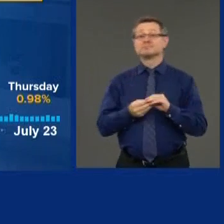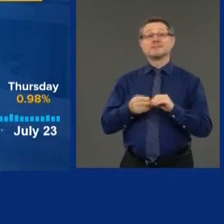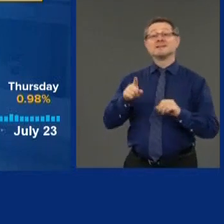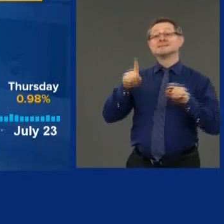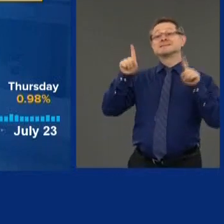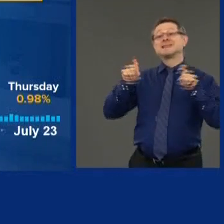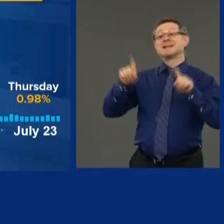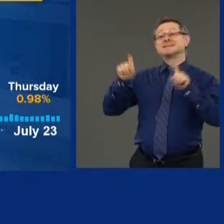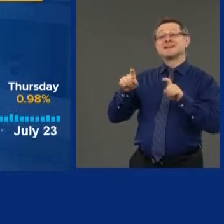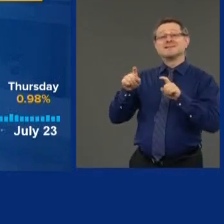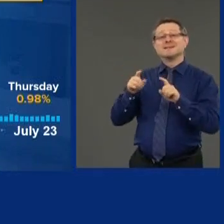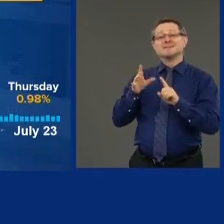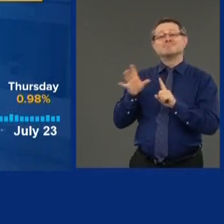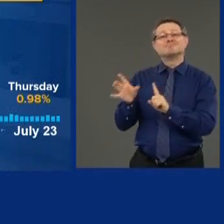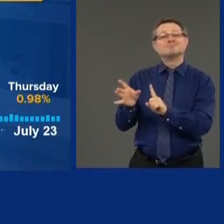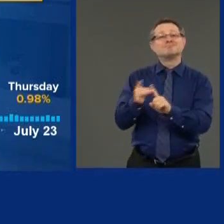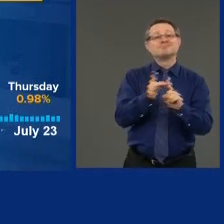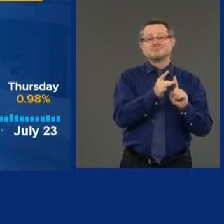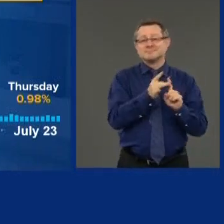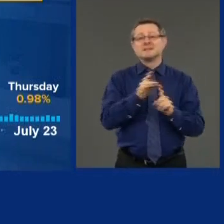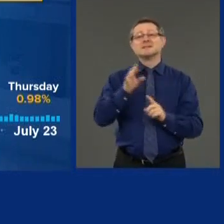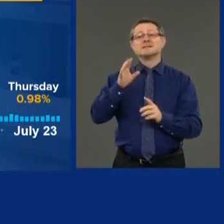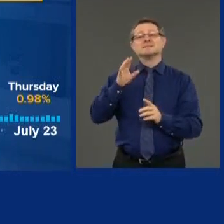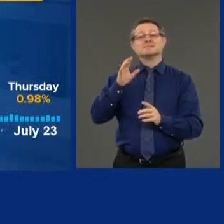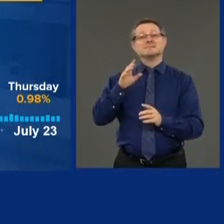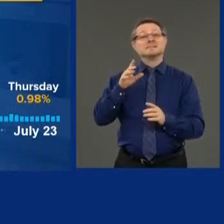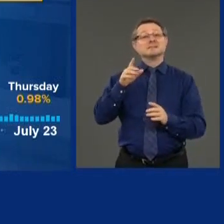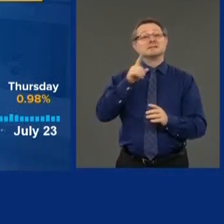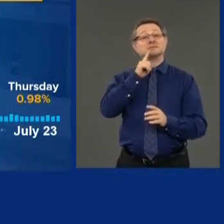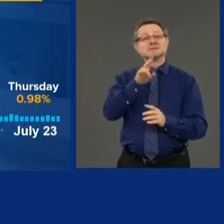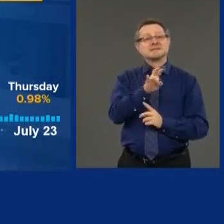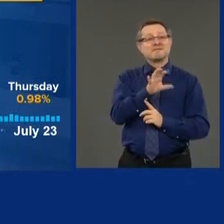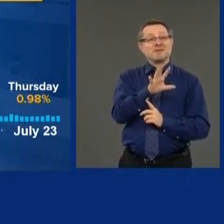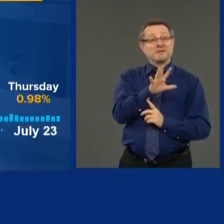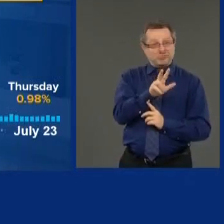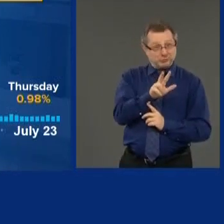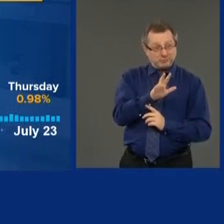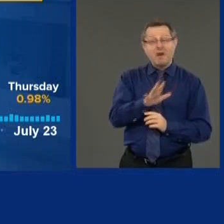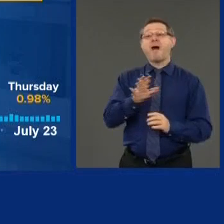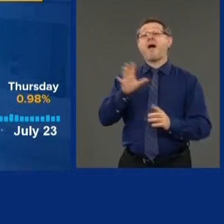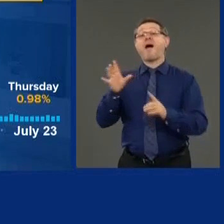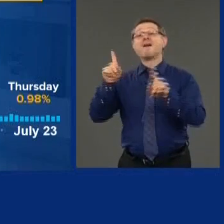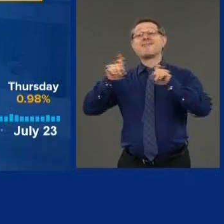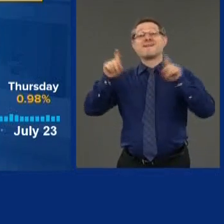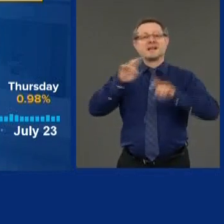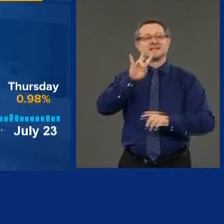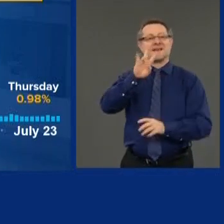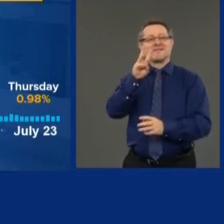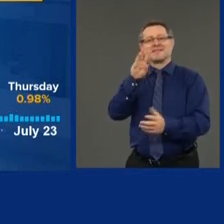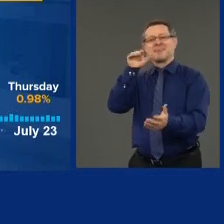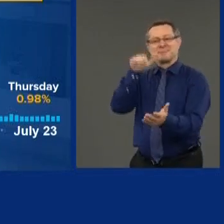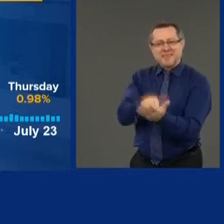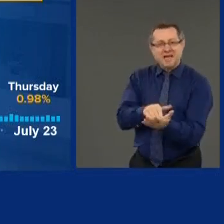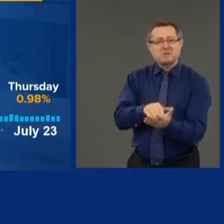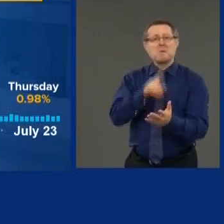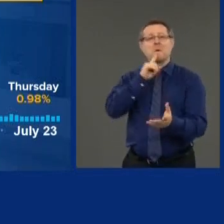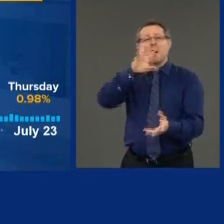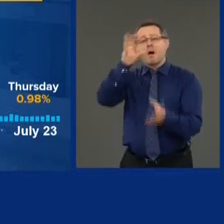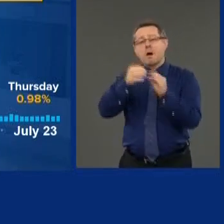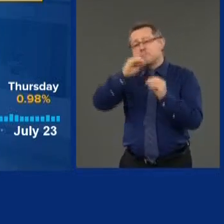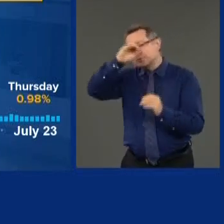76,000 tests taken yesterday, 0.9% positive. So that is also